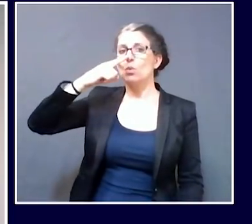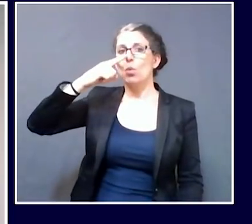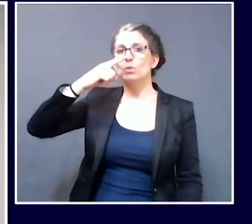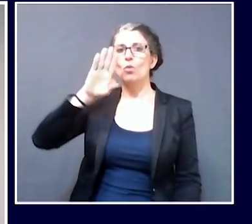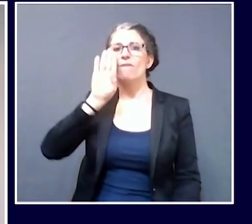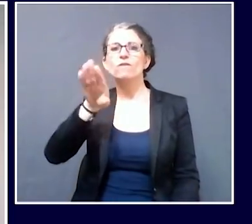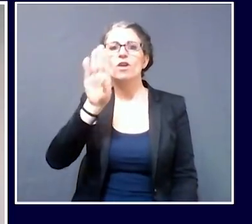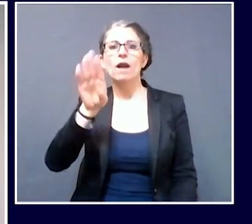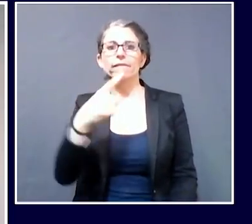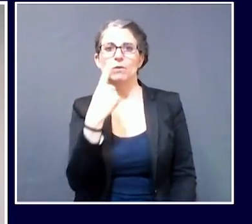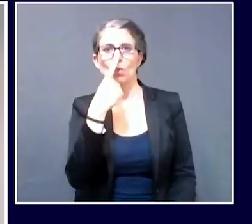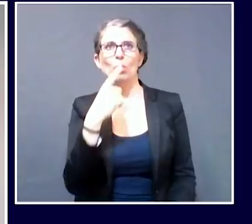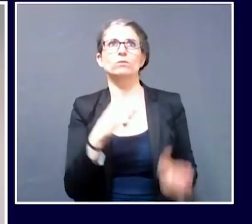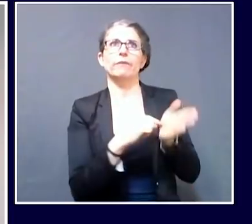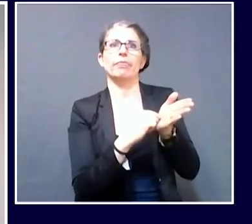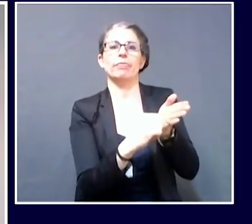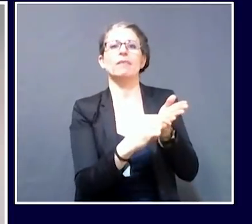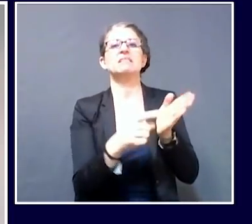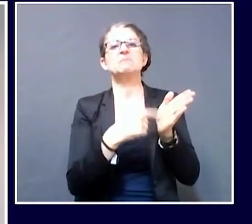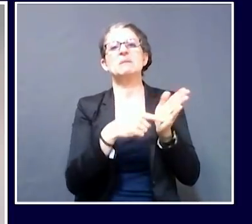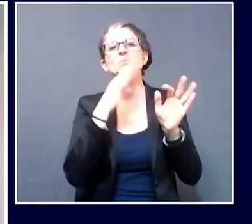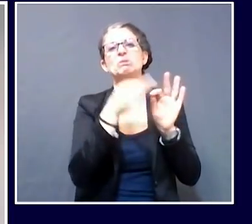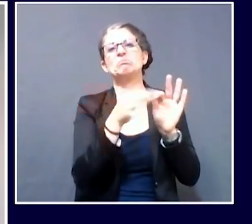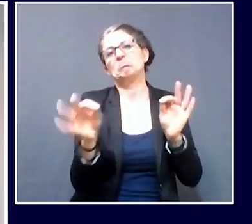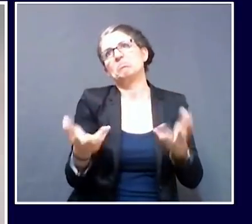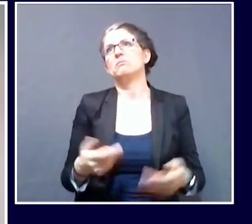I'm going to turn next to Steve Misler at Maine Public.